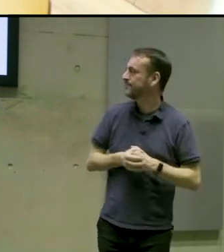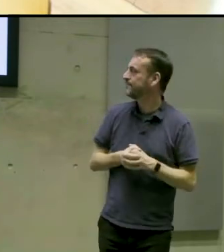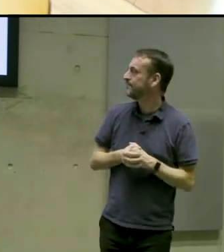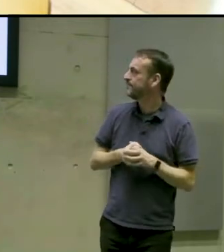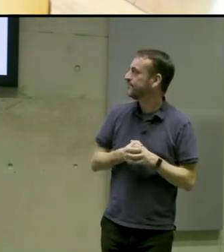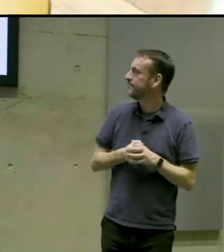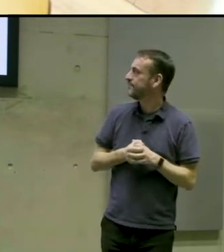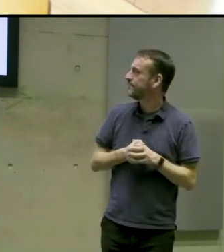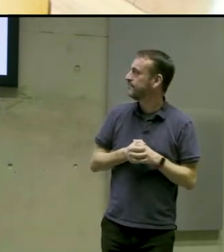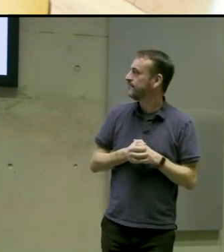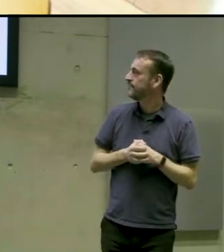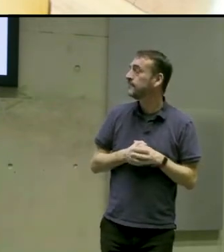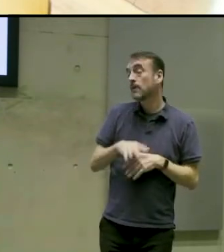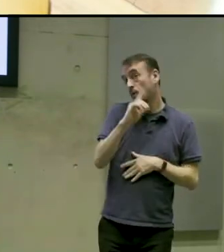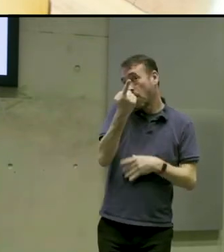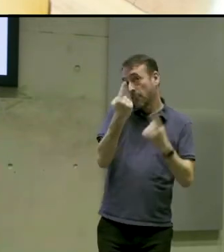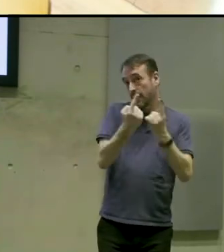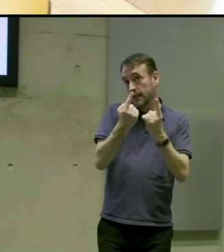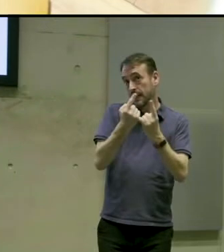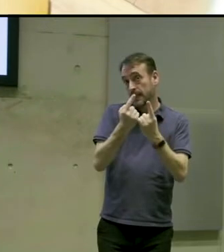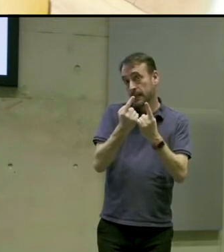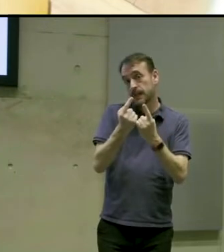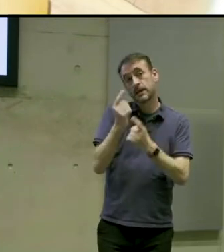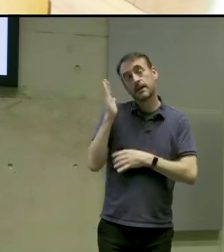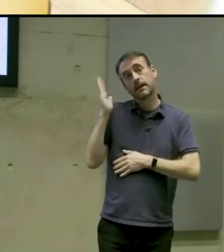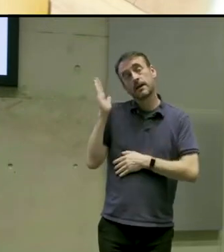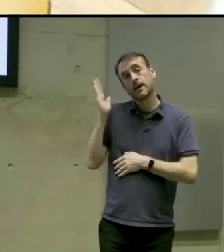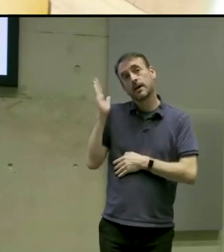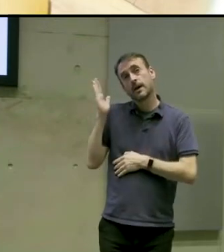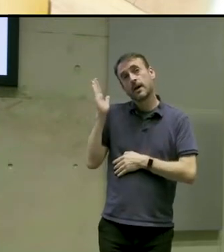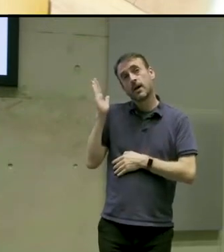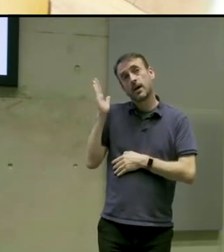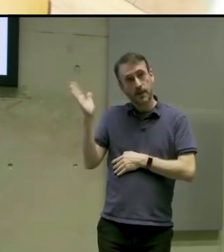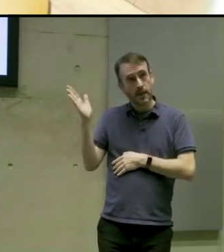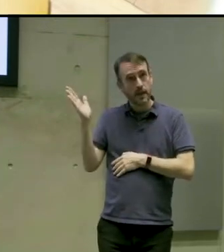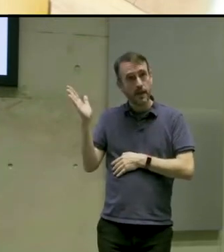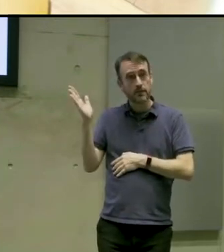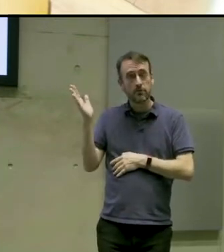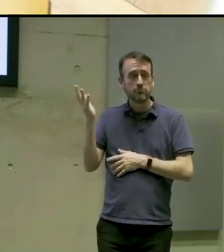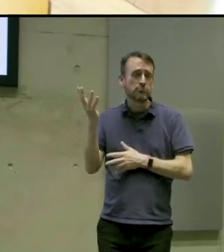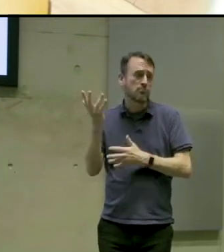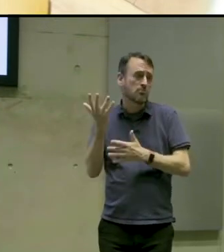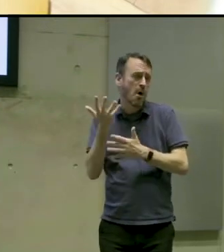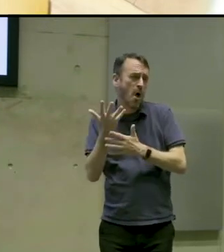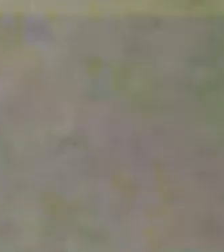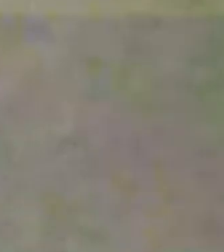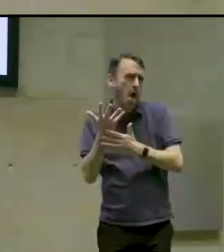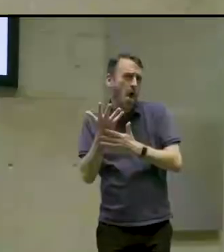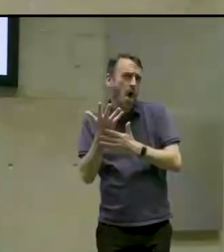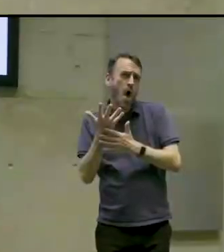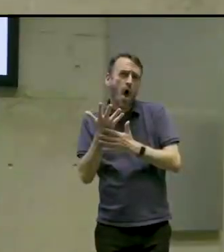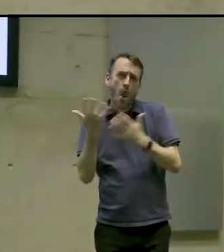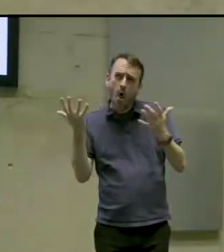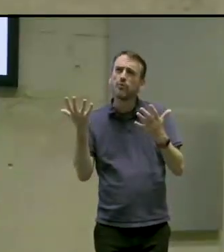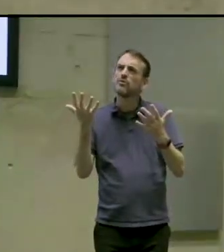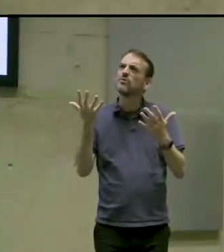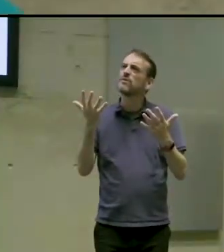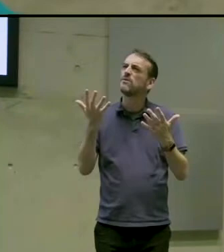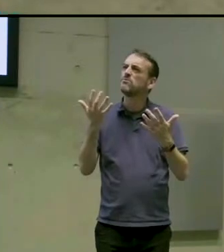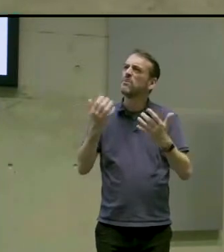And one thing that is sort of in a lot of these kind of genres is